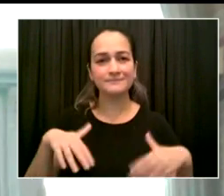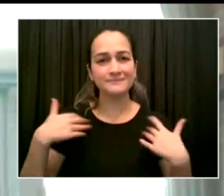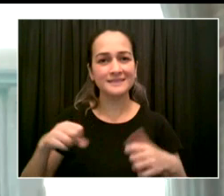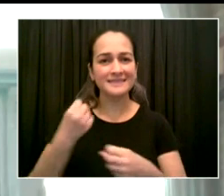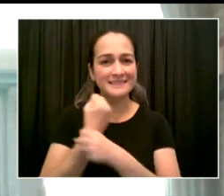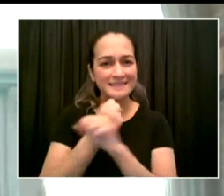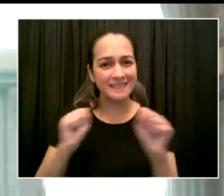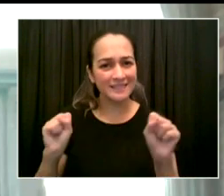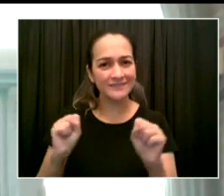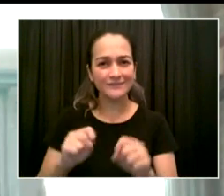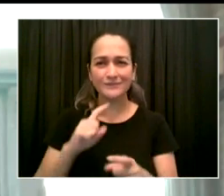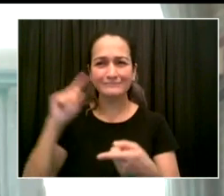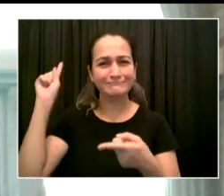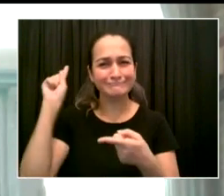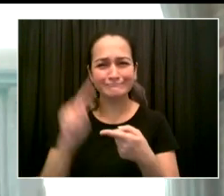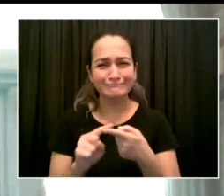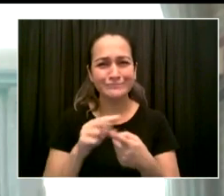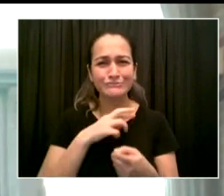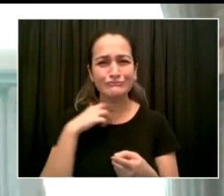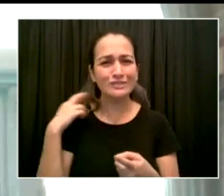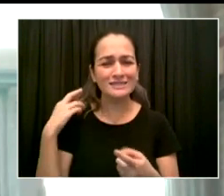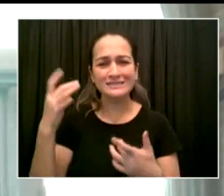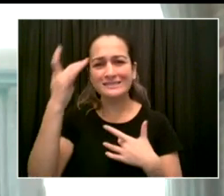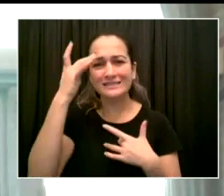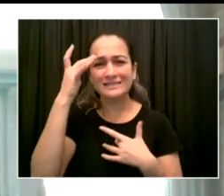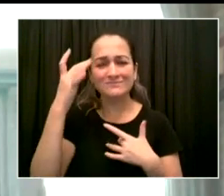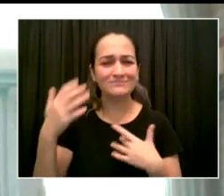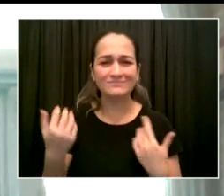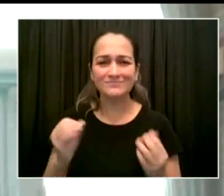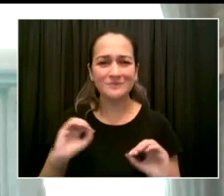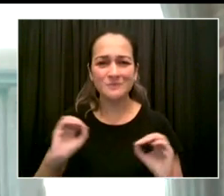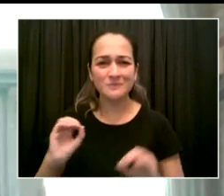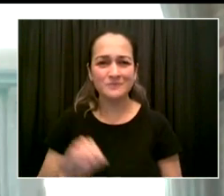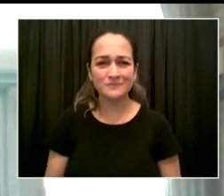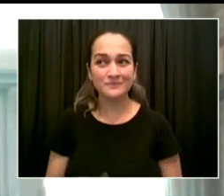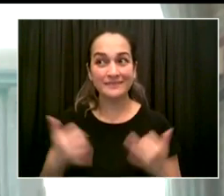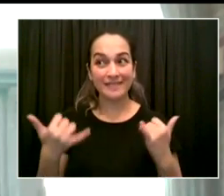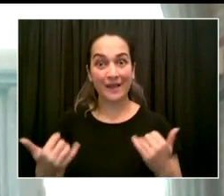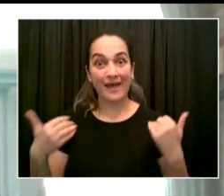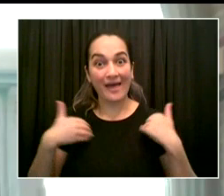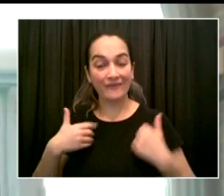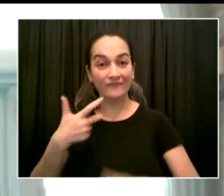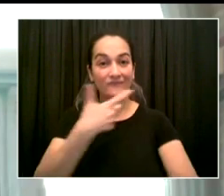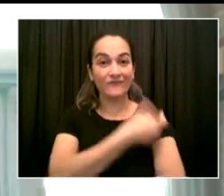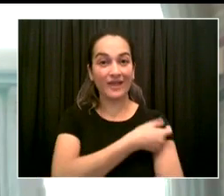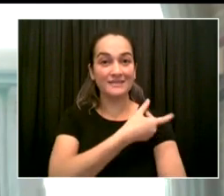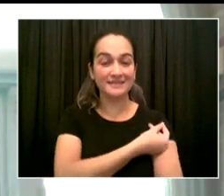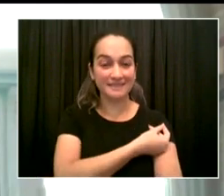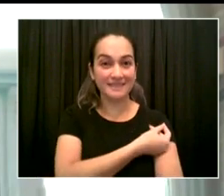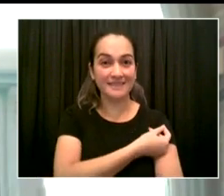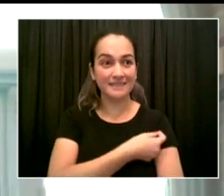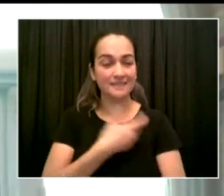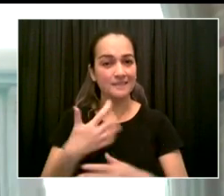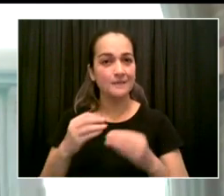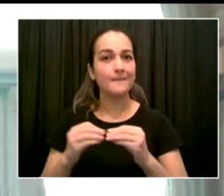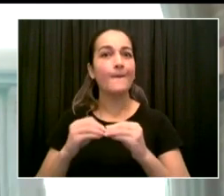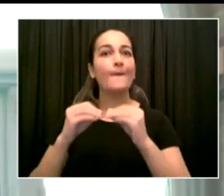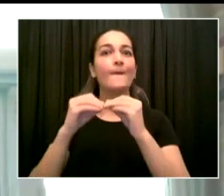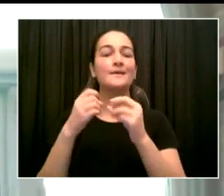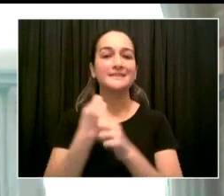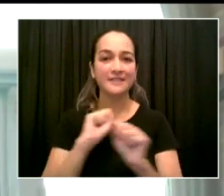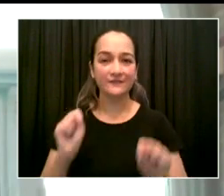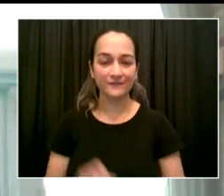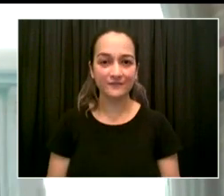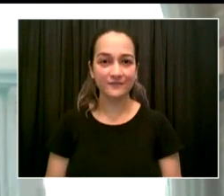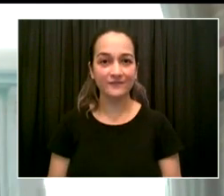we are continuing the successful policies that kept our schools safe during summer rising. We will move to a close to close the classroom